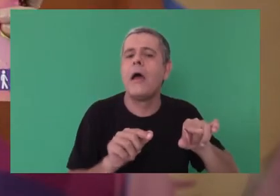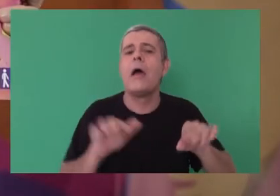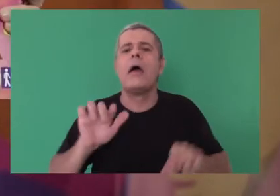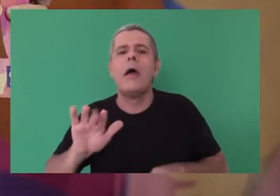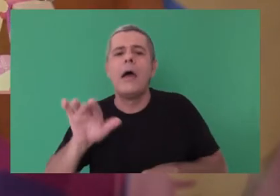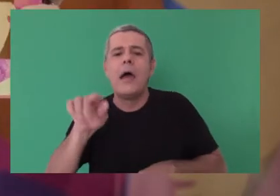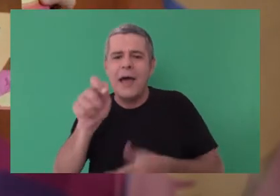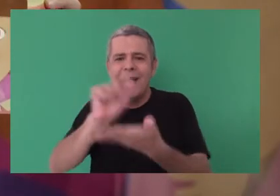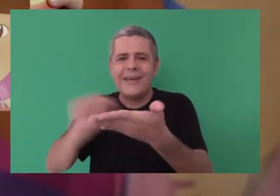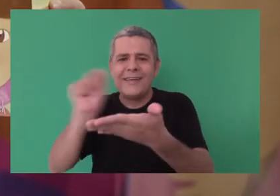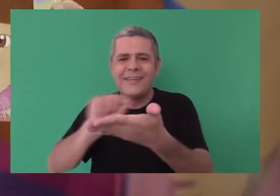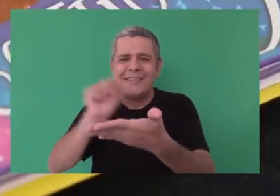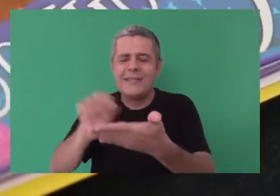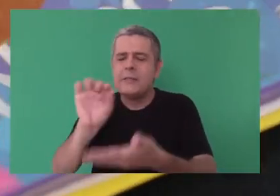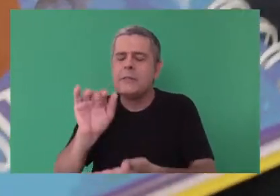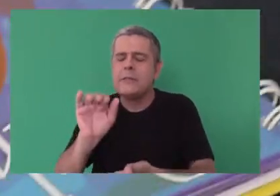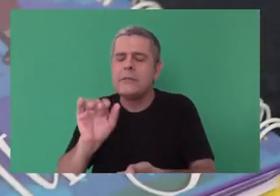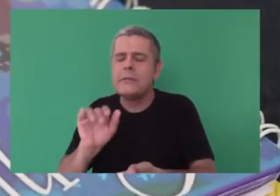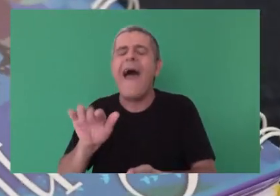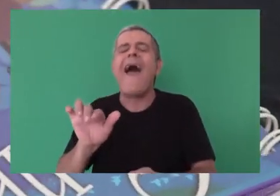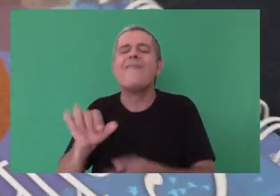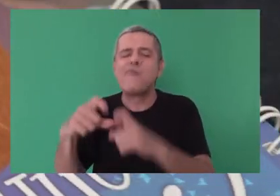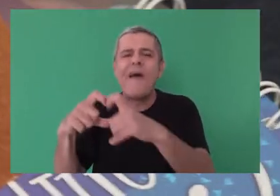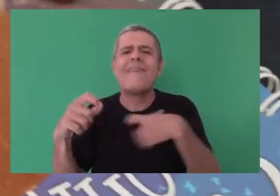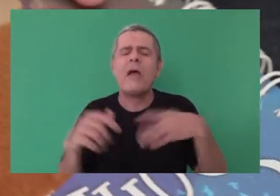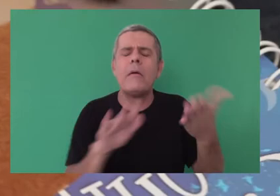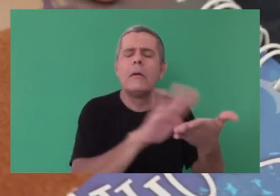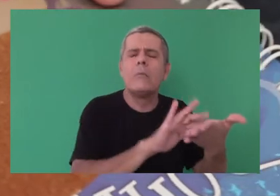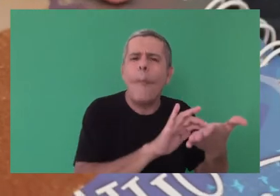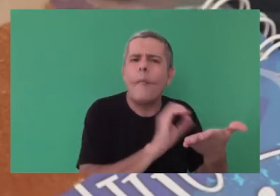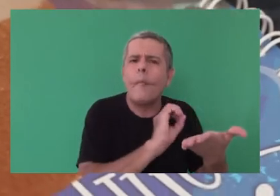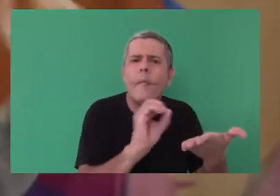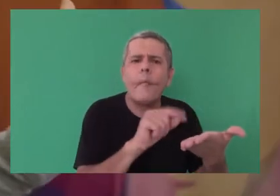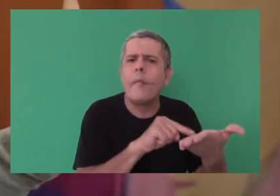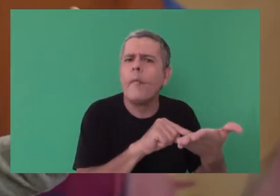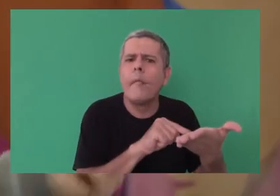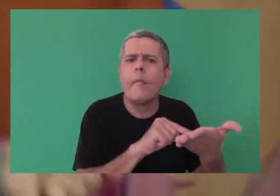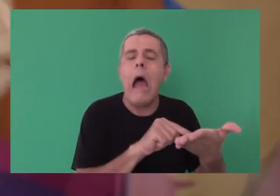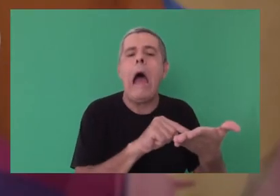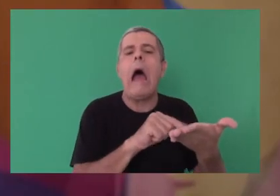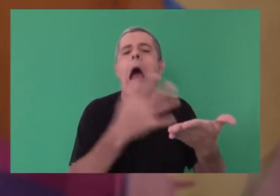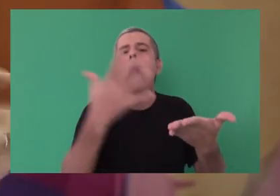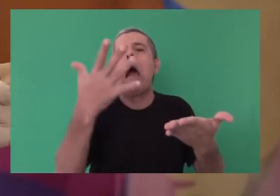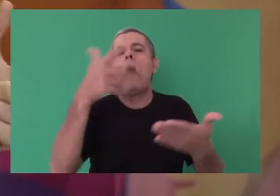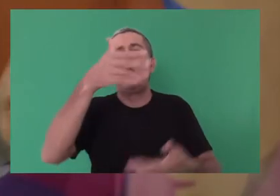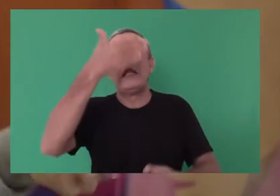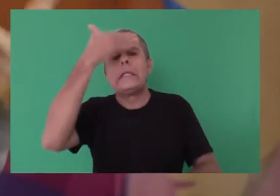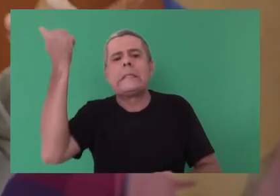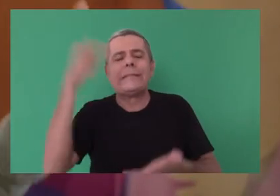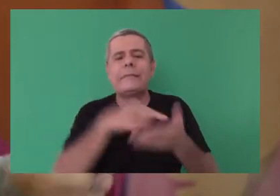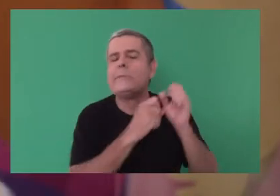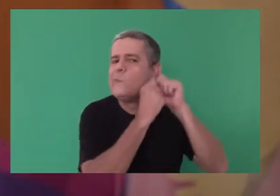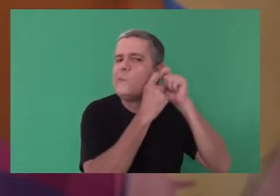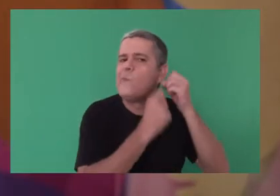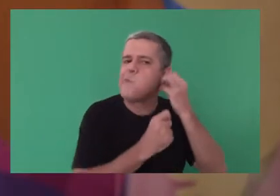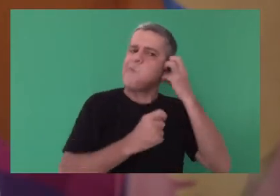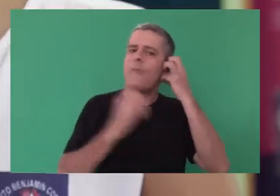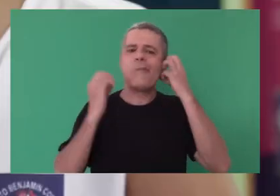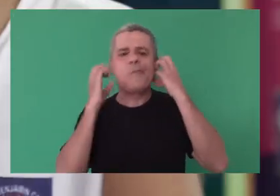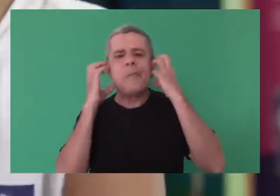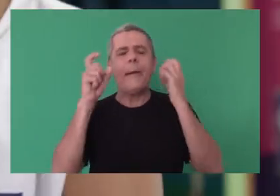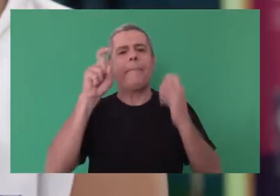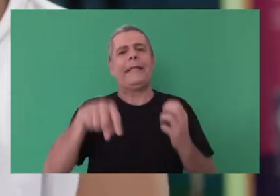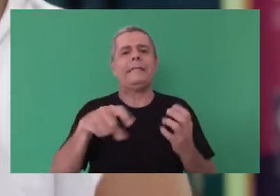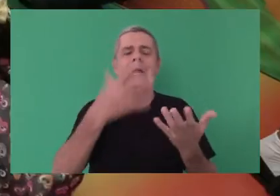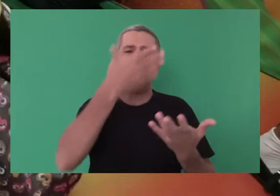Teacher, the girl is without her earrings. Yes, she doesn't have them. Maria Paula, visually impaired student. Some